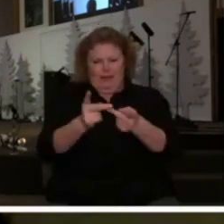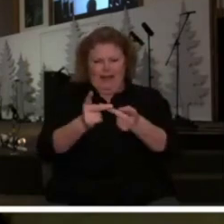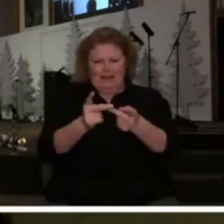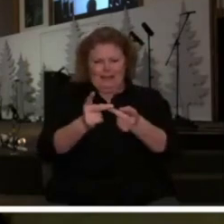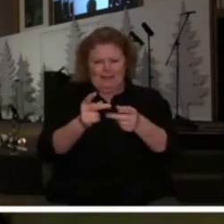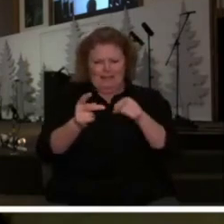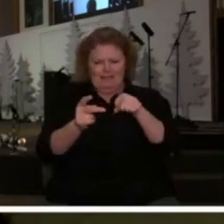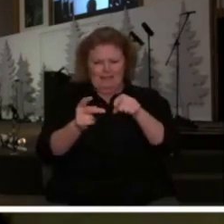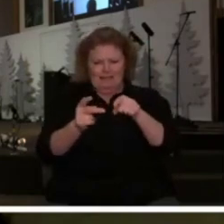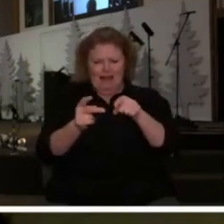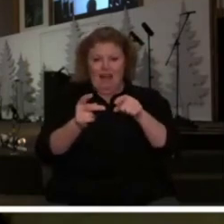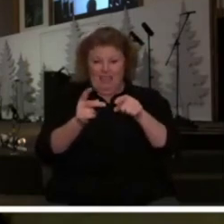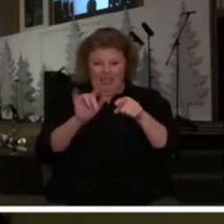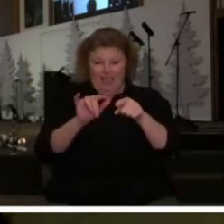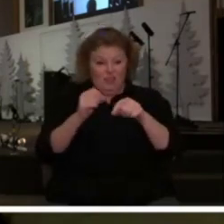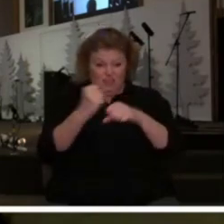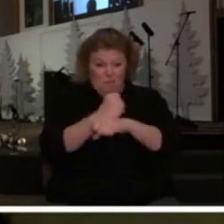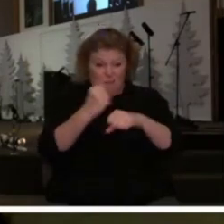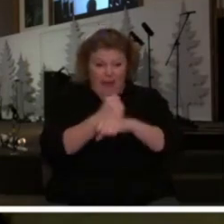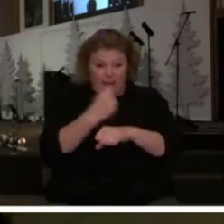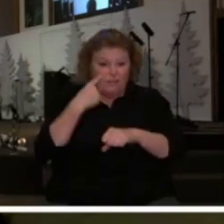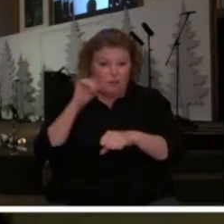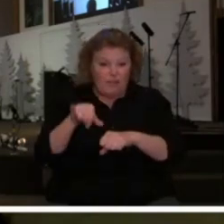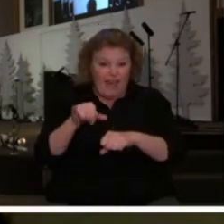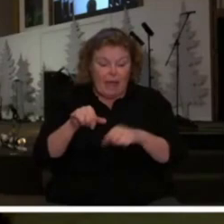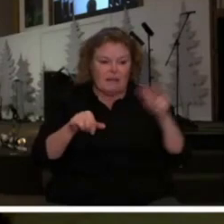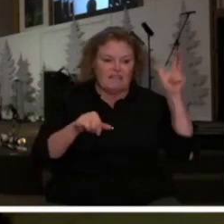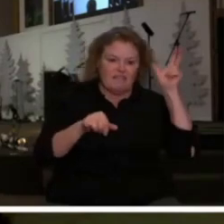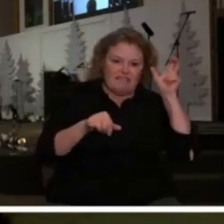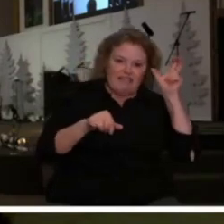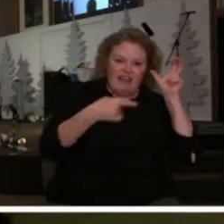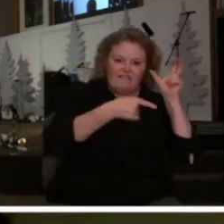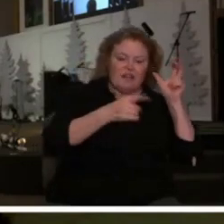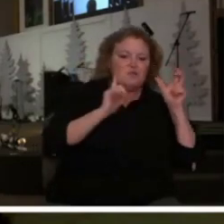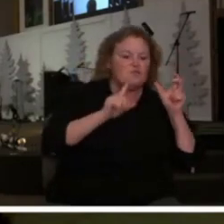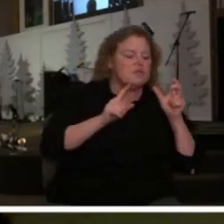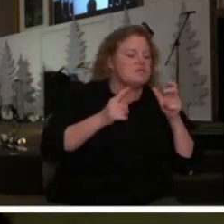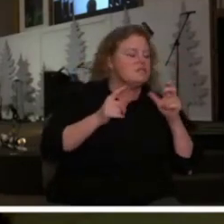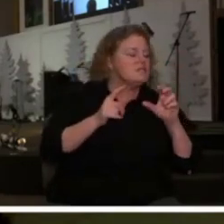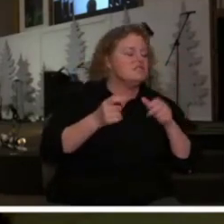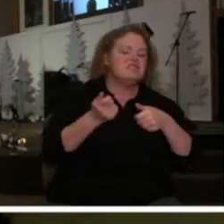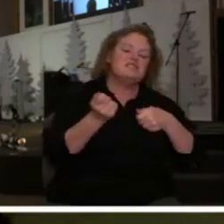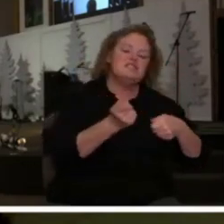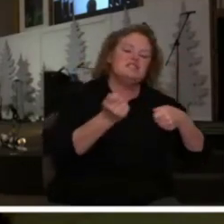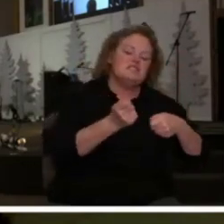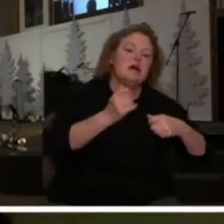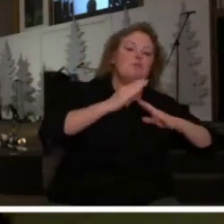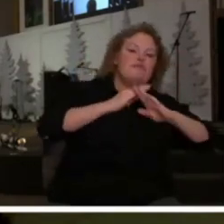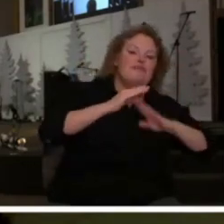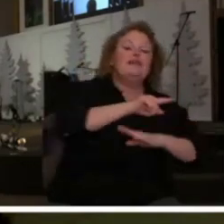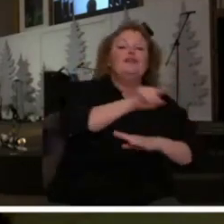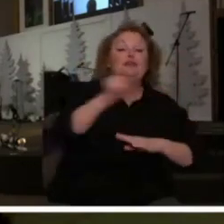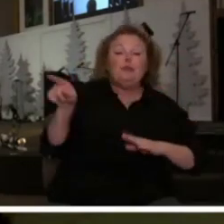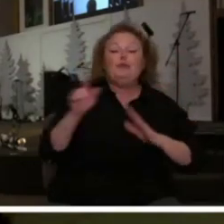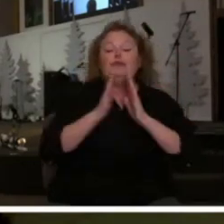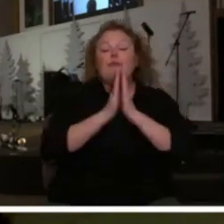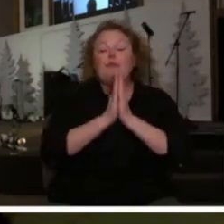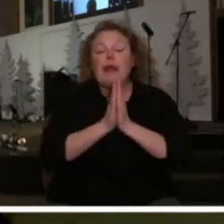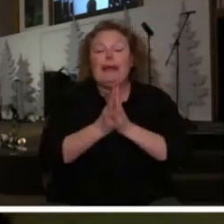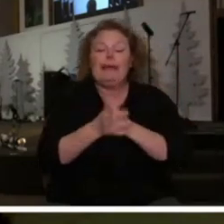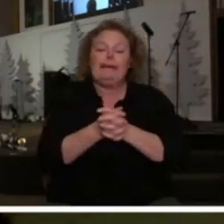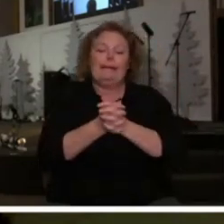The battle for the altar is real. The devil is going to do everything he can do to keep you from praying